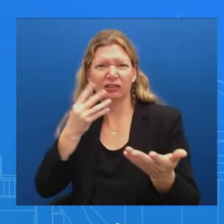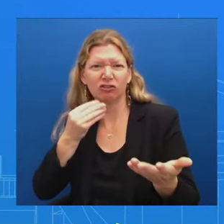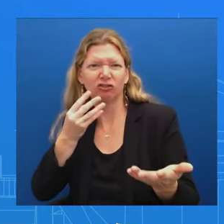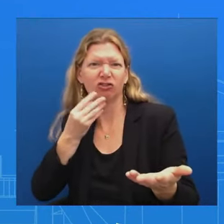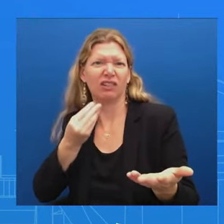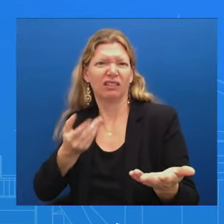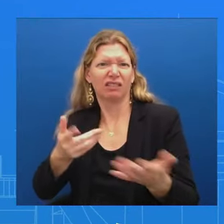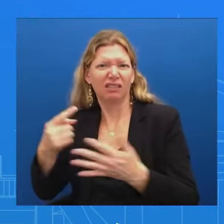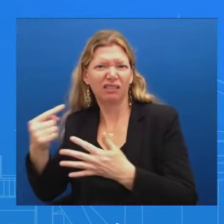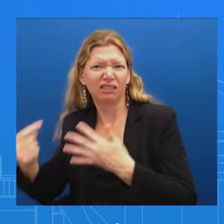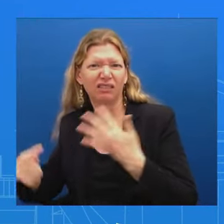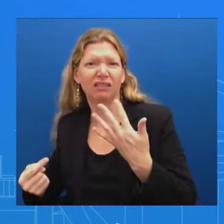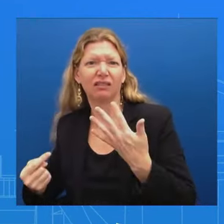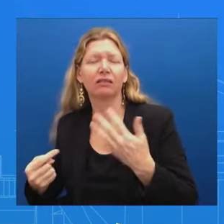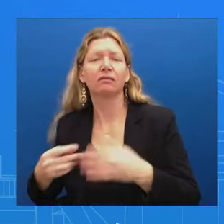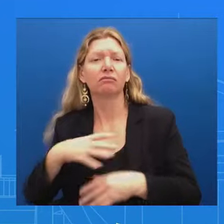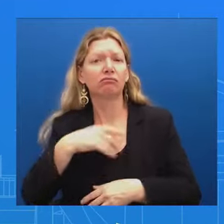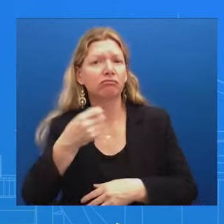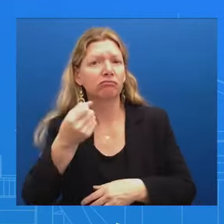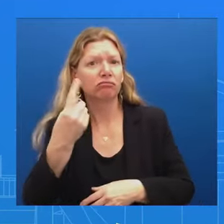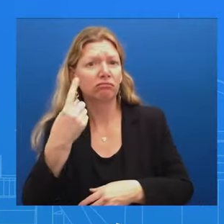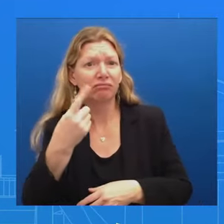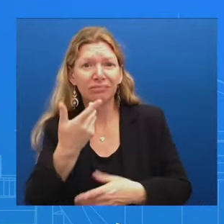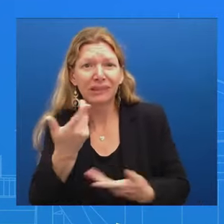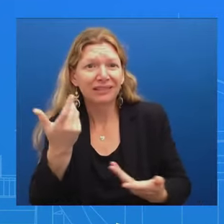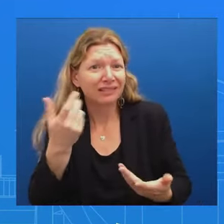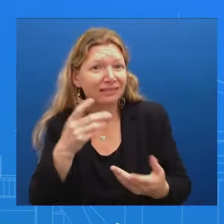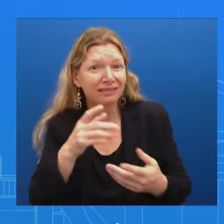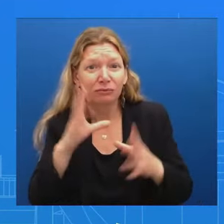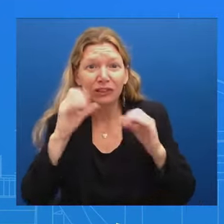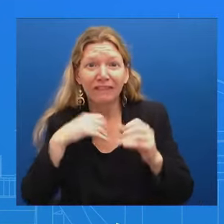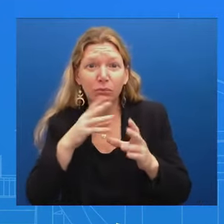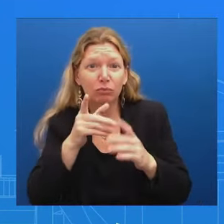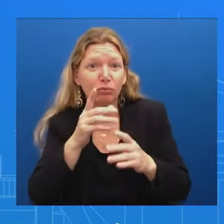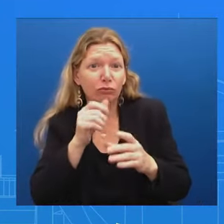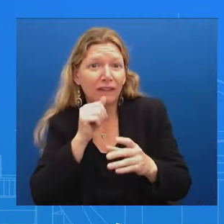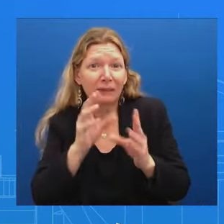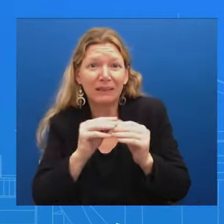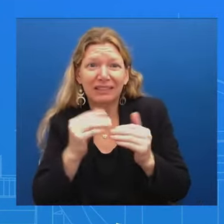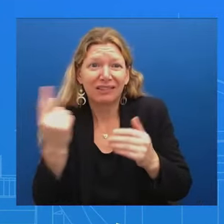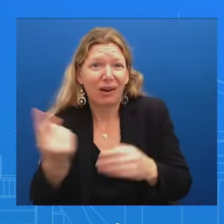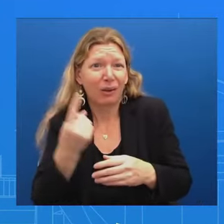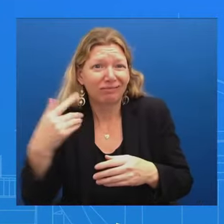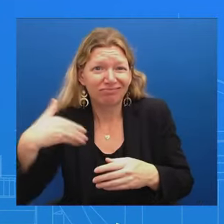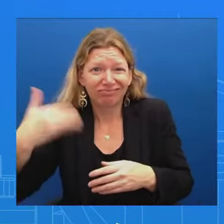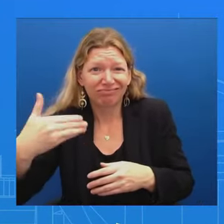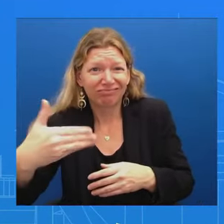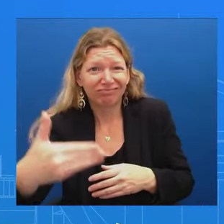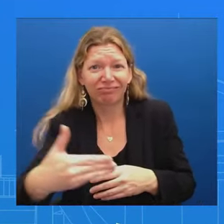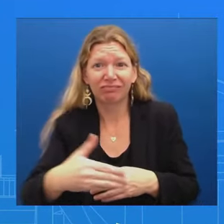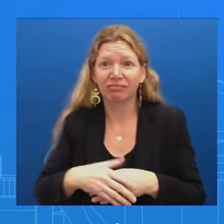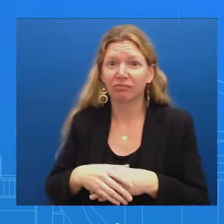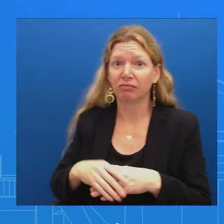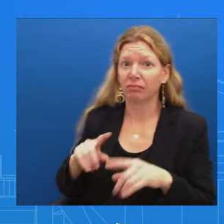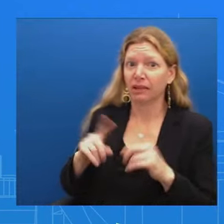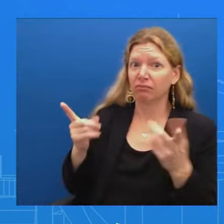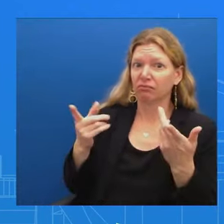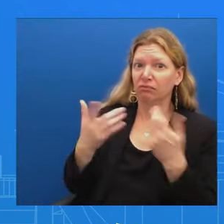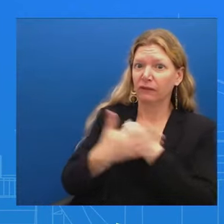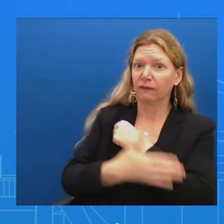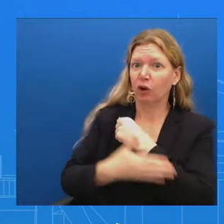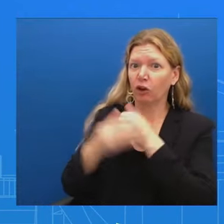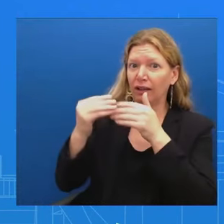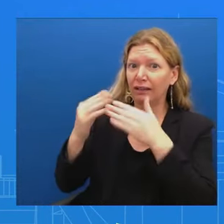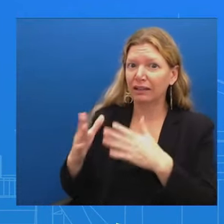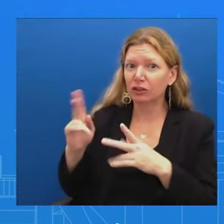And These aren't foreign leaders, right? These are people who are giving money to his campaign Yeah, hear you But he has private meetings with everyday people Some of these donors